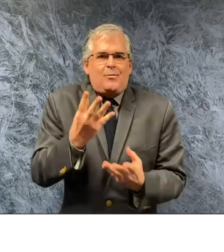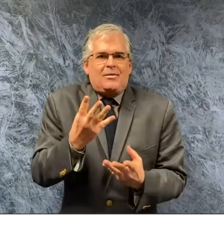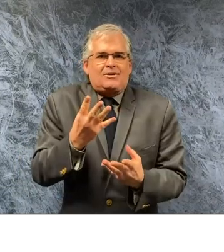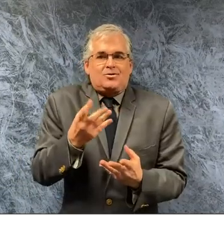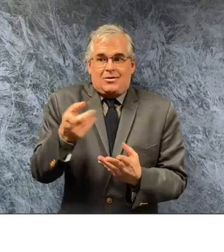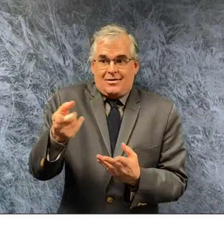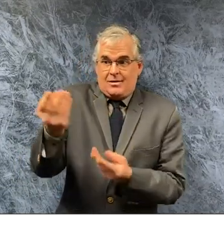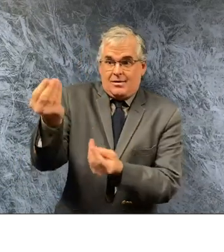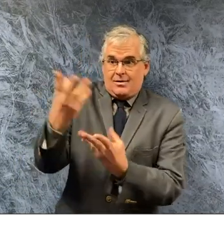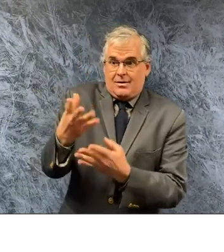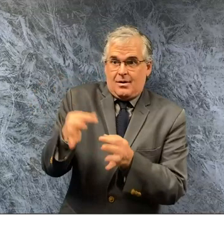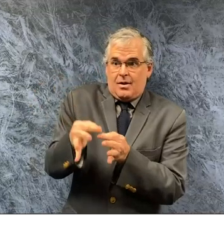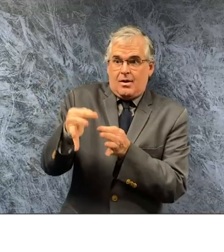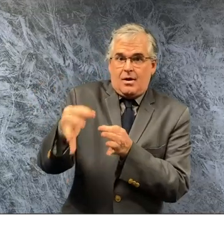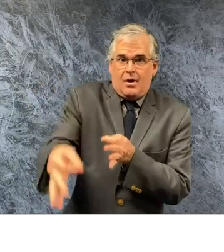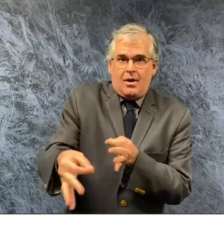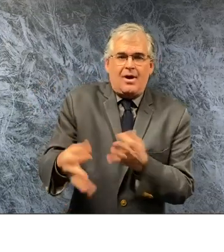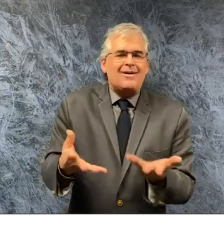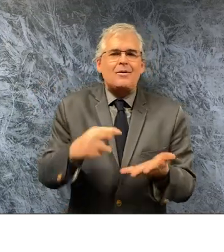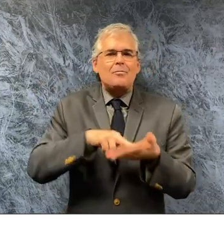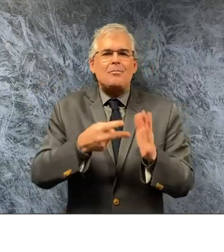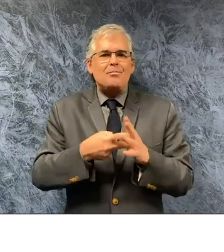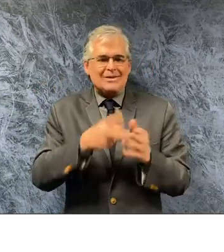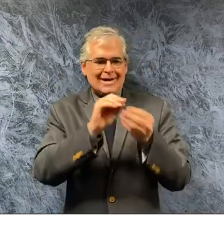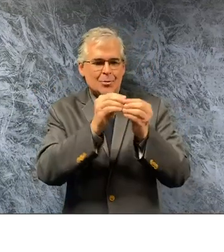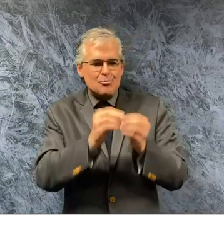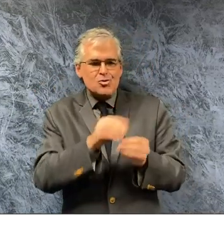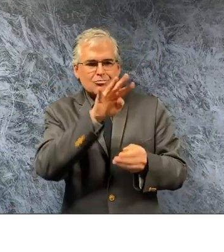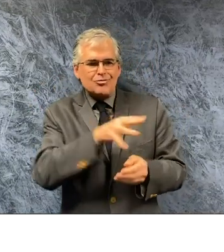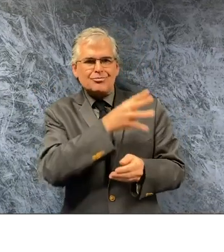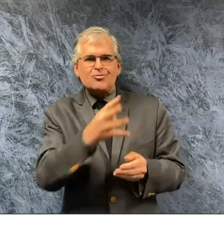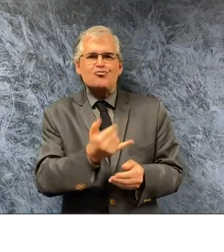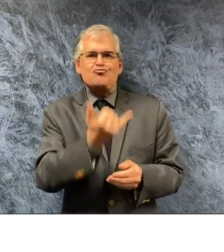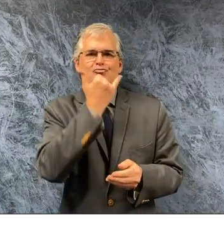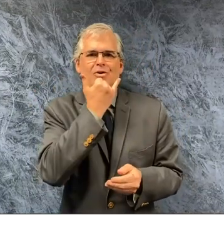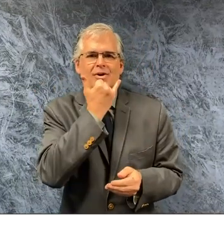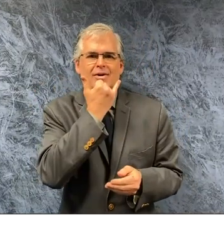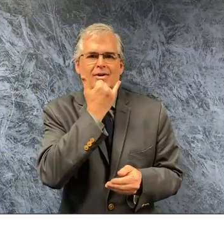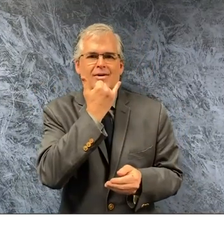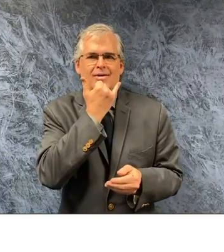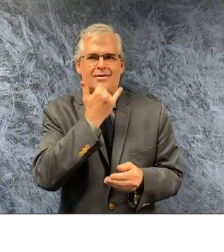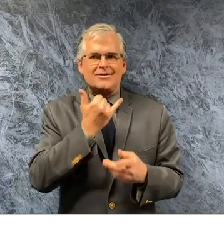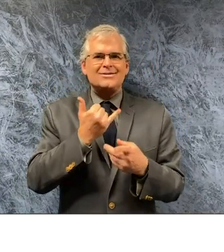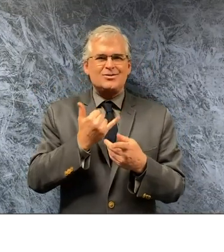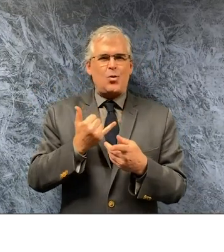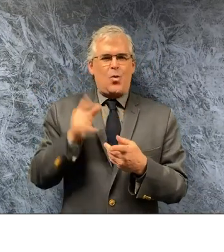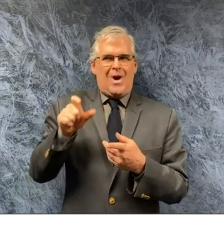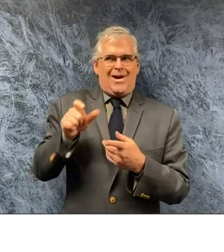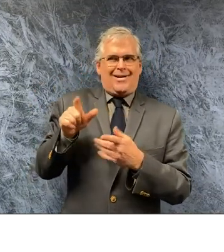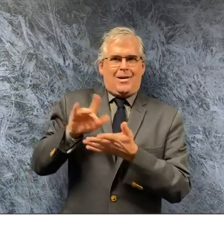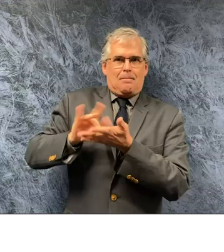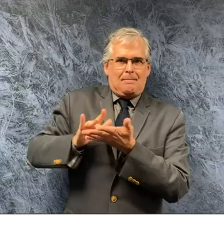graph and and it's the medical evict uh advisory team that can interpolate that to me and help me get through that